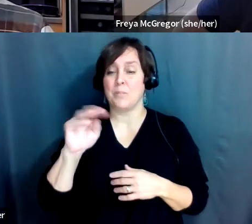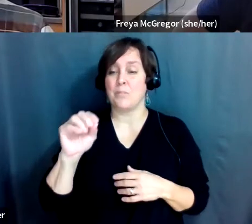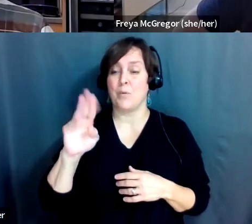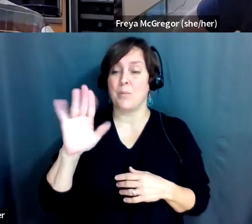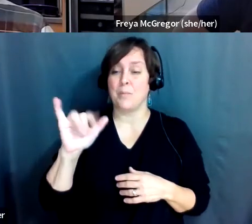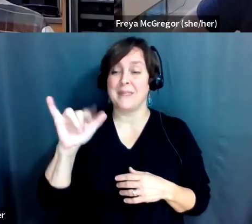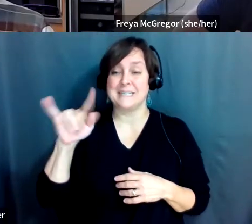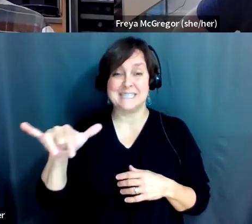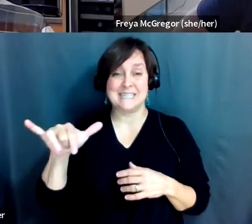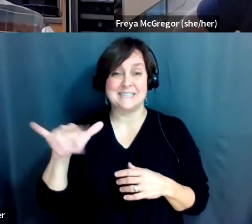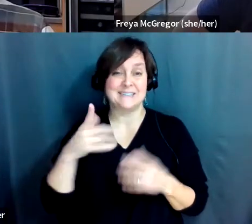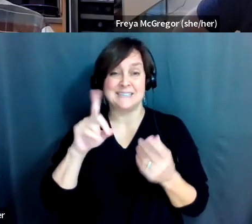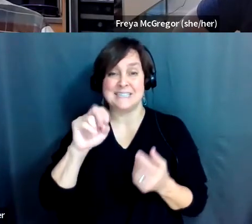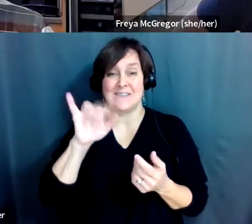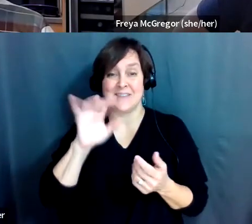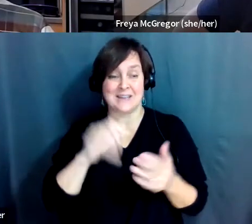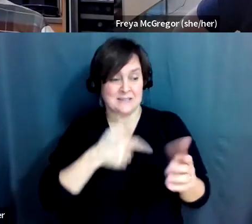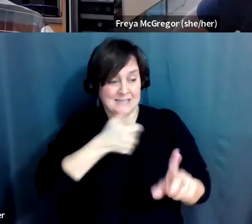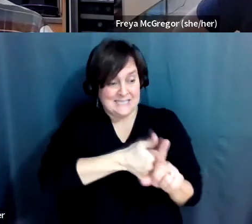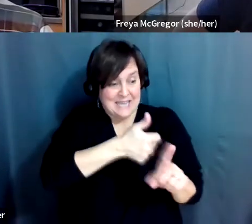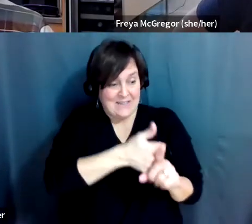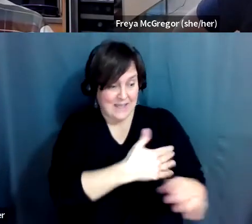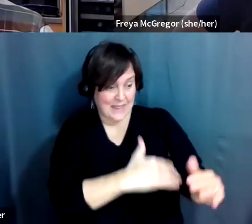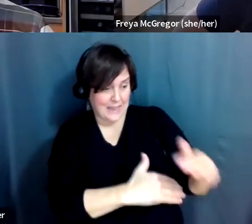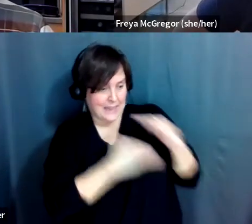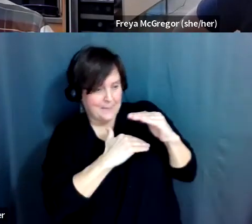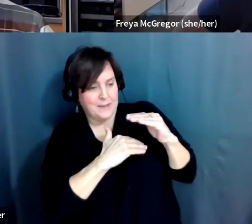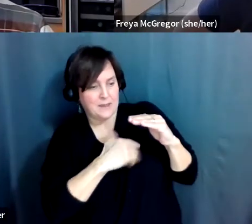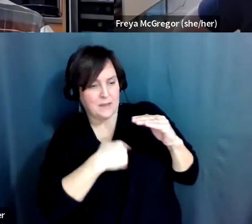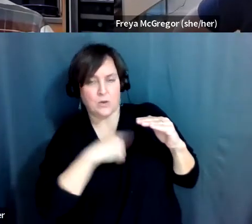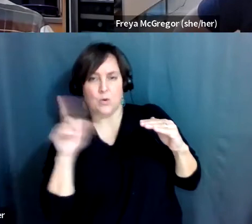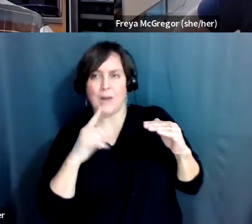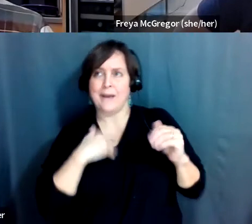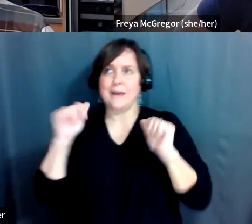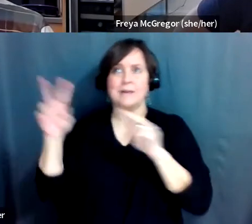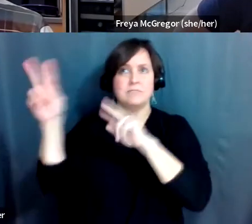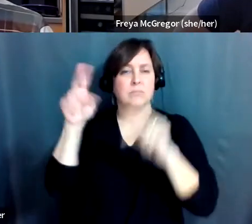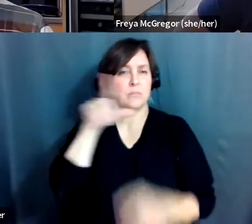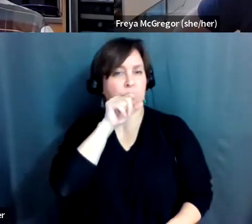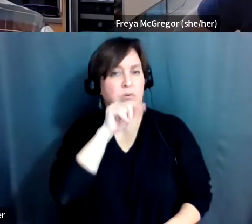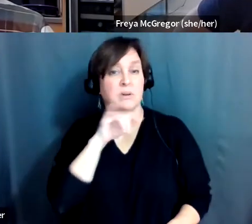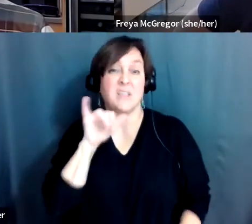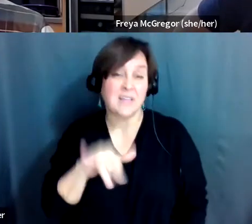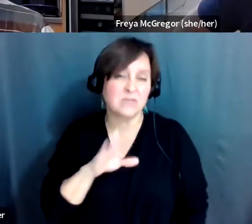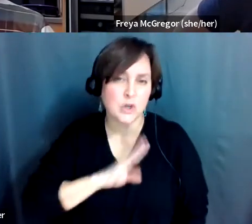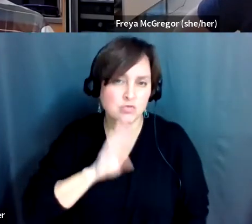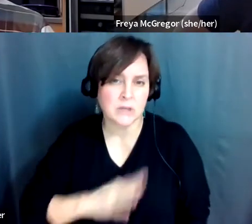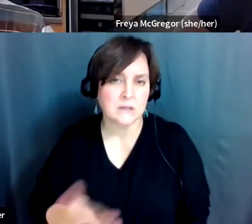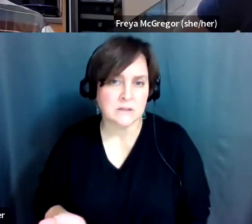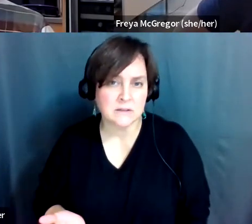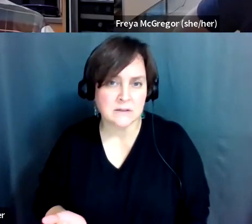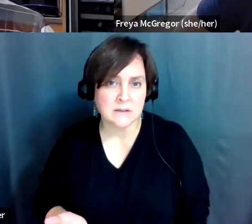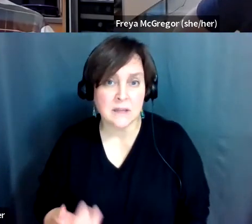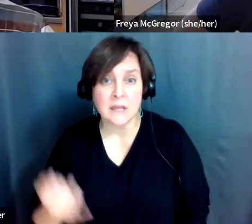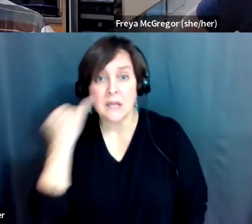are going to dictate where you bird. And that's very frustrating because if there's an